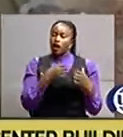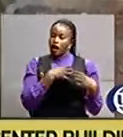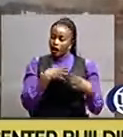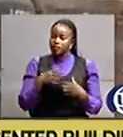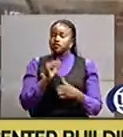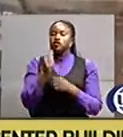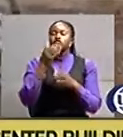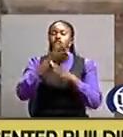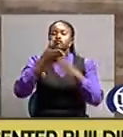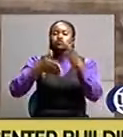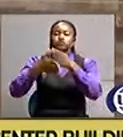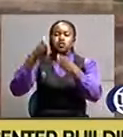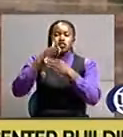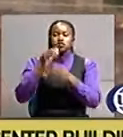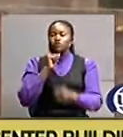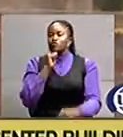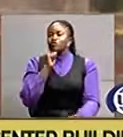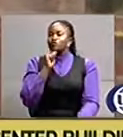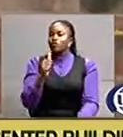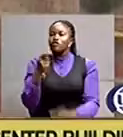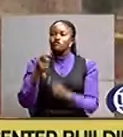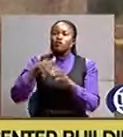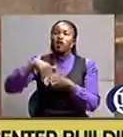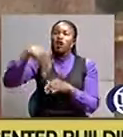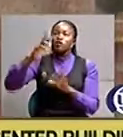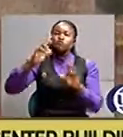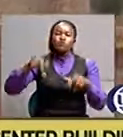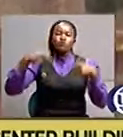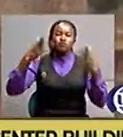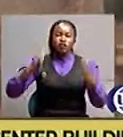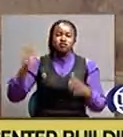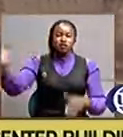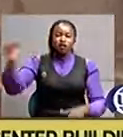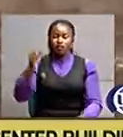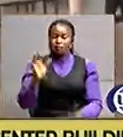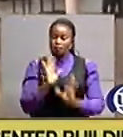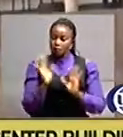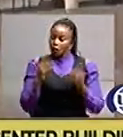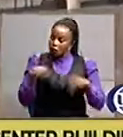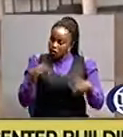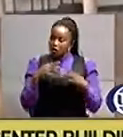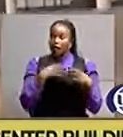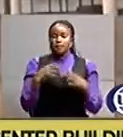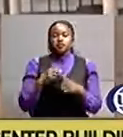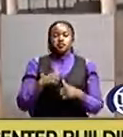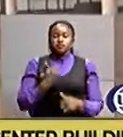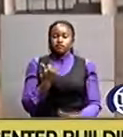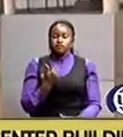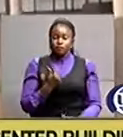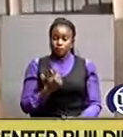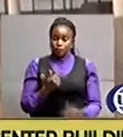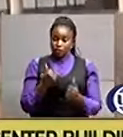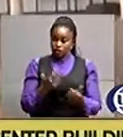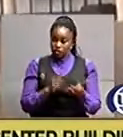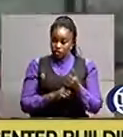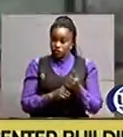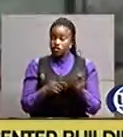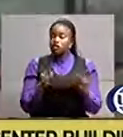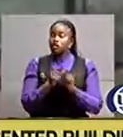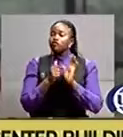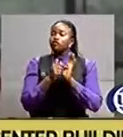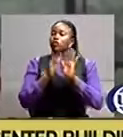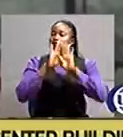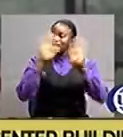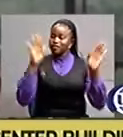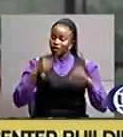without having to talk on factors achieving this is is a testimony that we